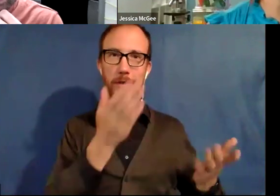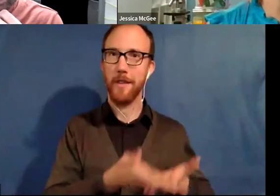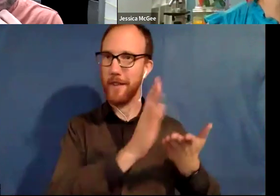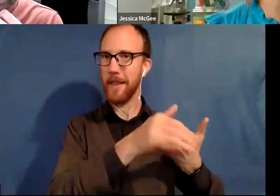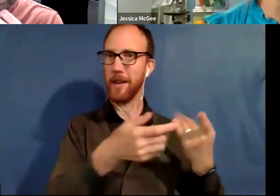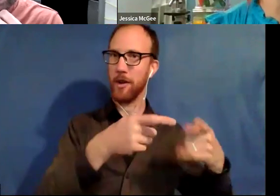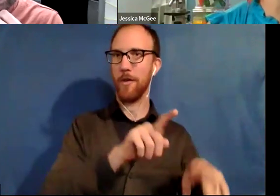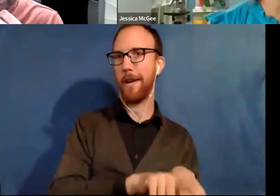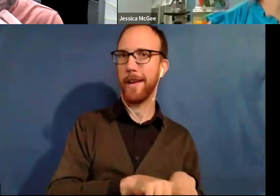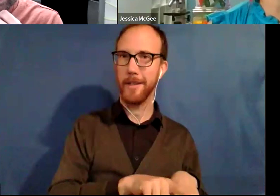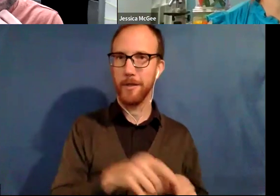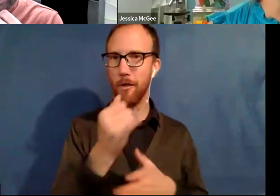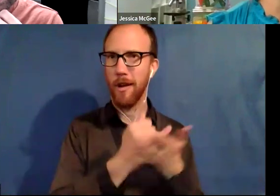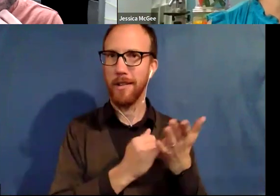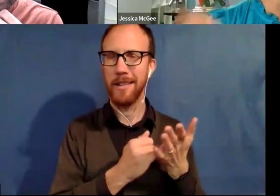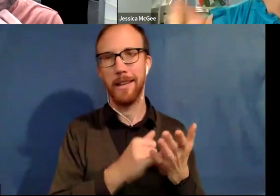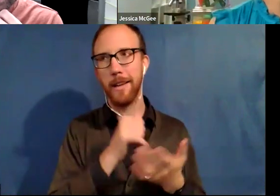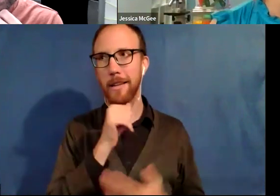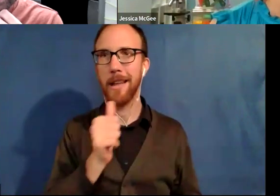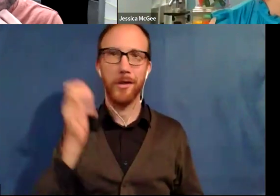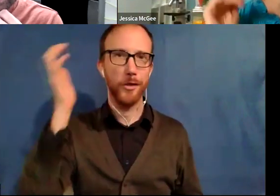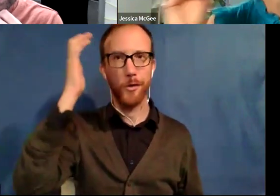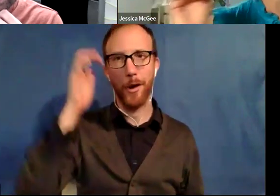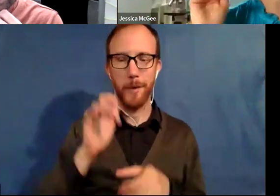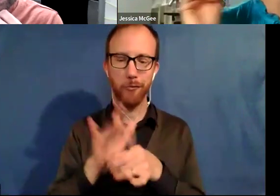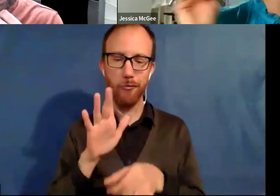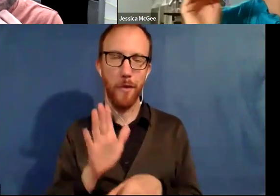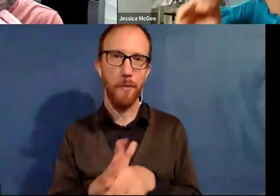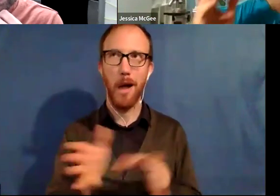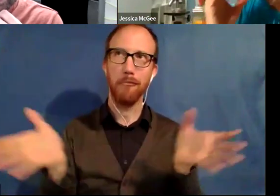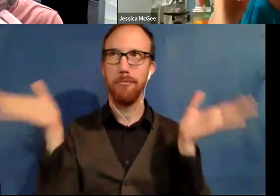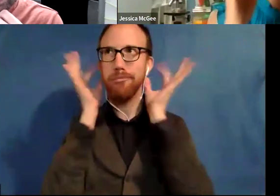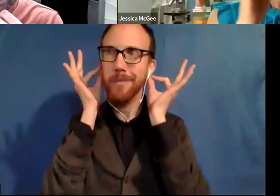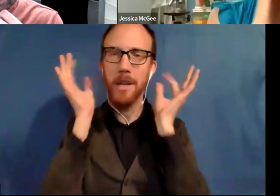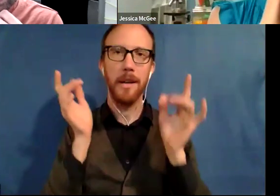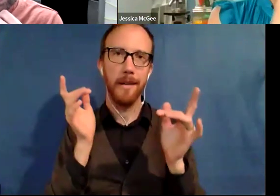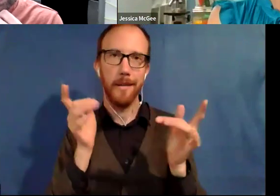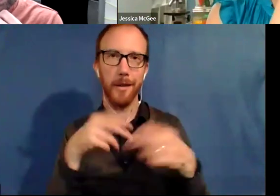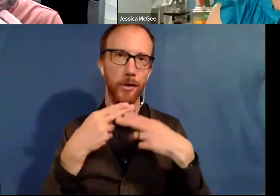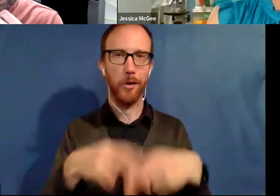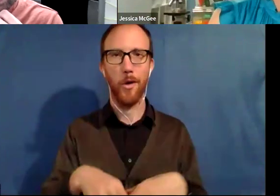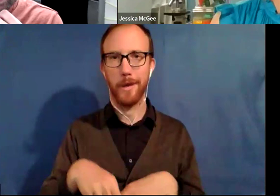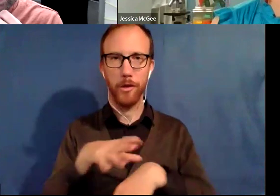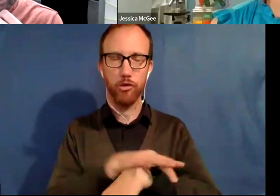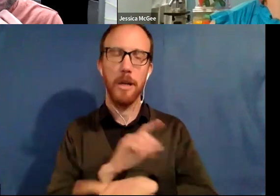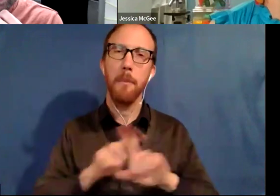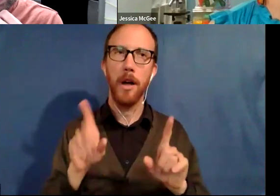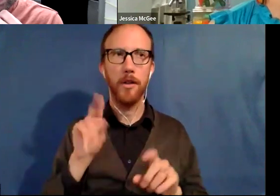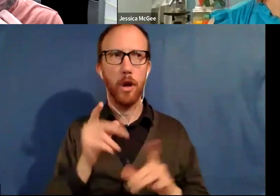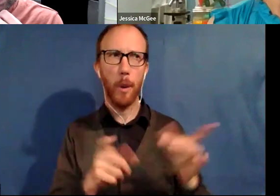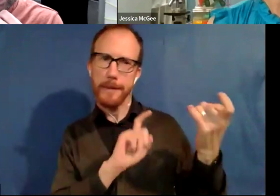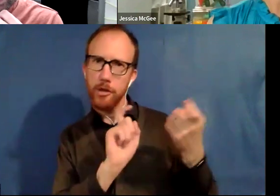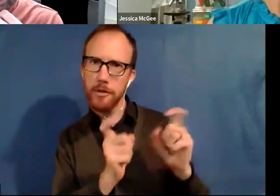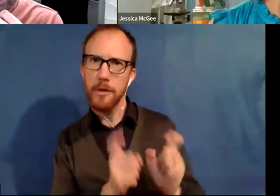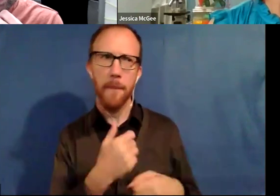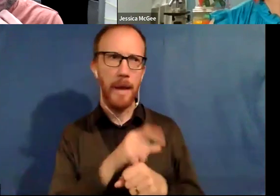cans from your ears and call it, uh, jewelry, like elevating it so that it was art was really important